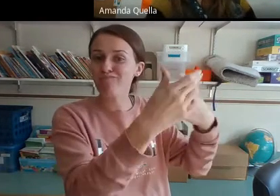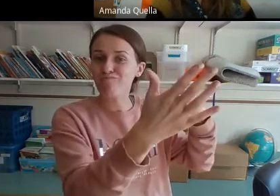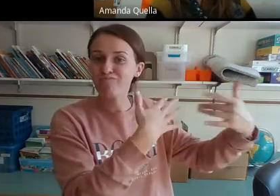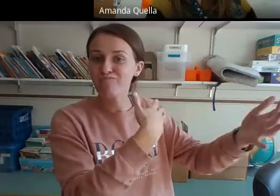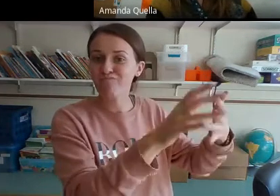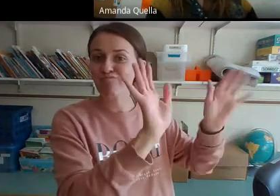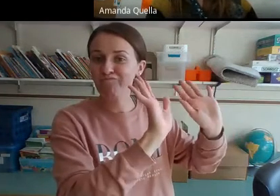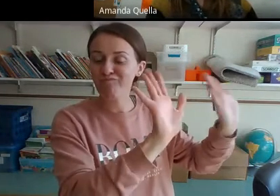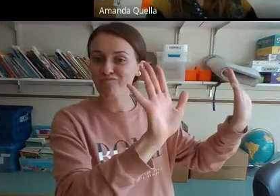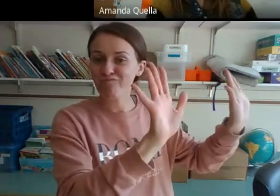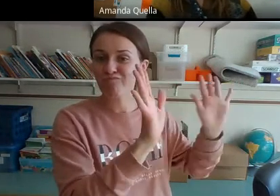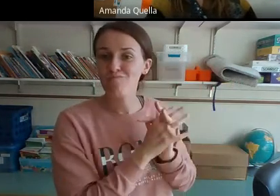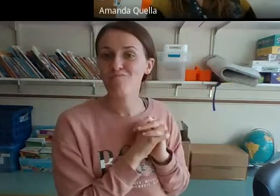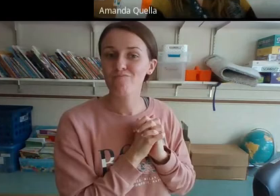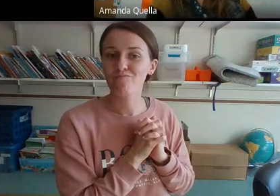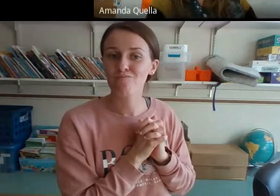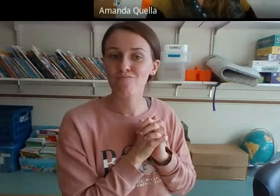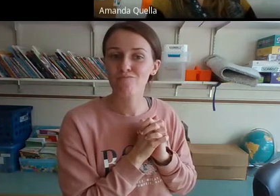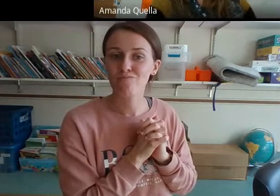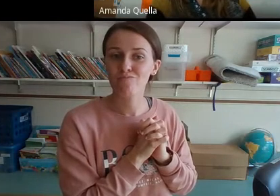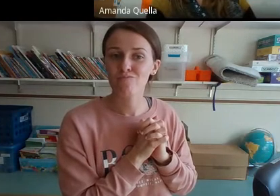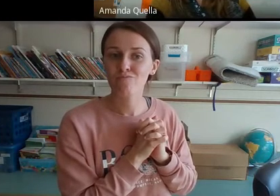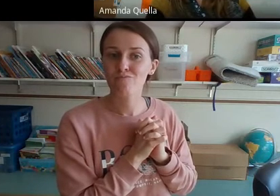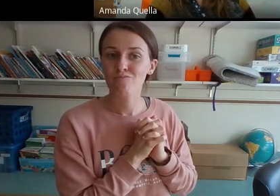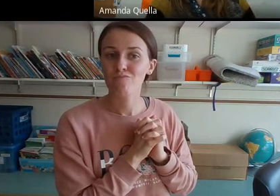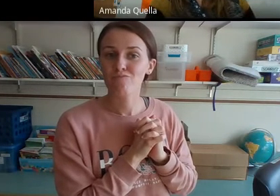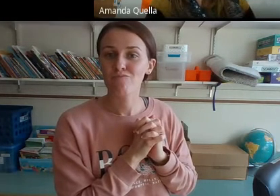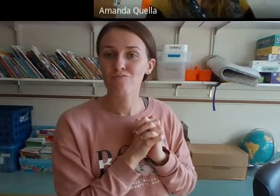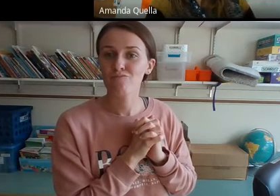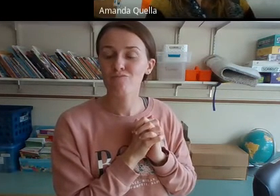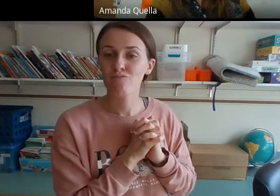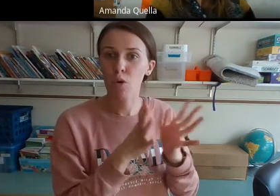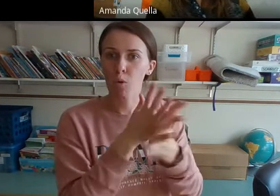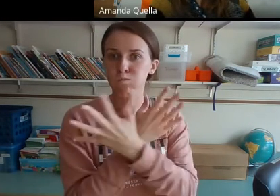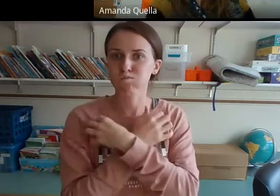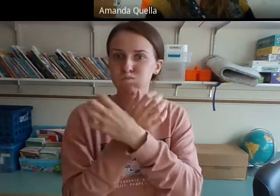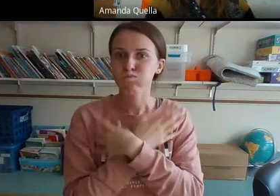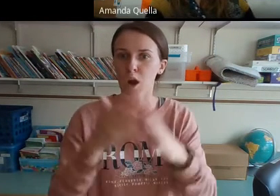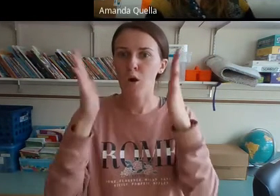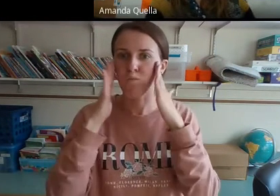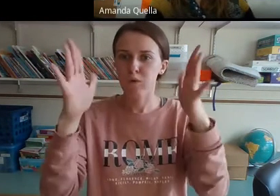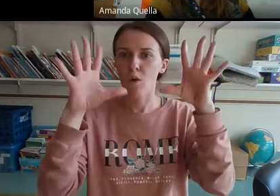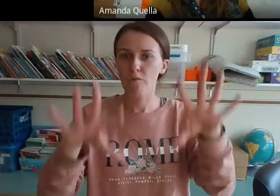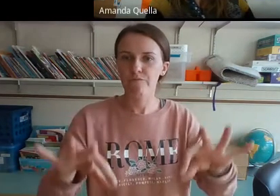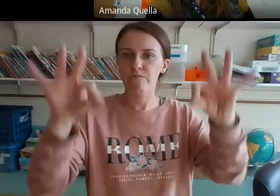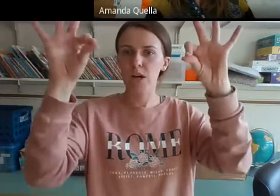Or who is guarding it? That big bear will get it.